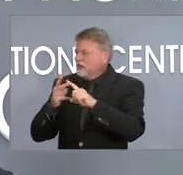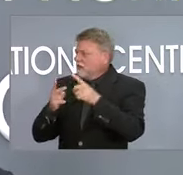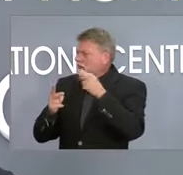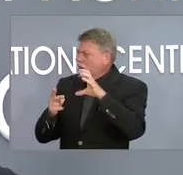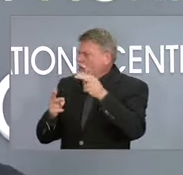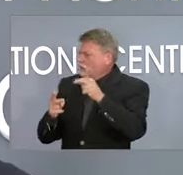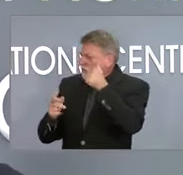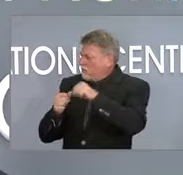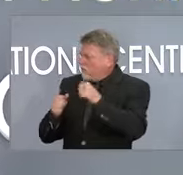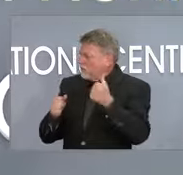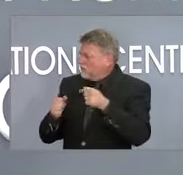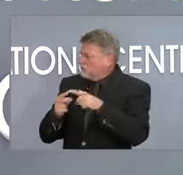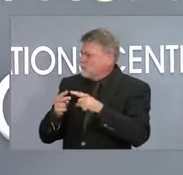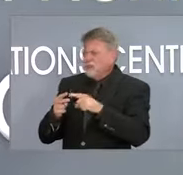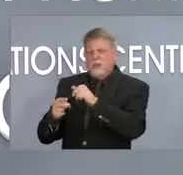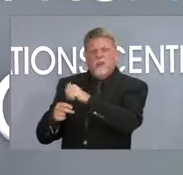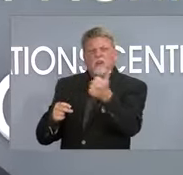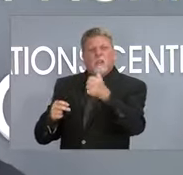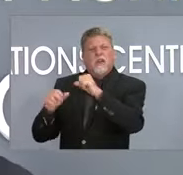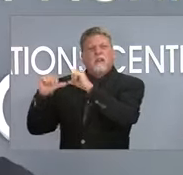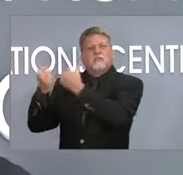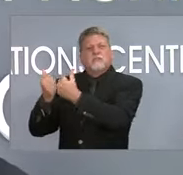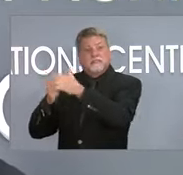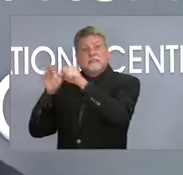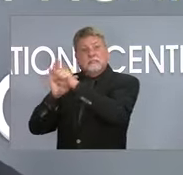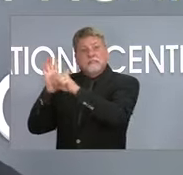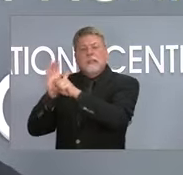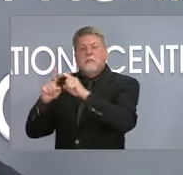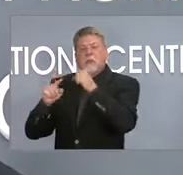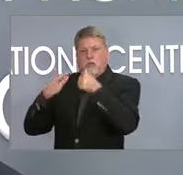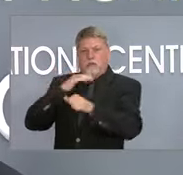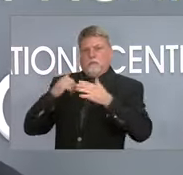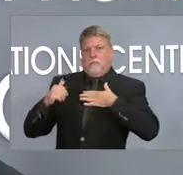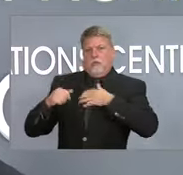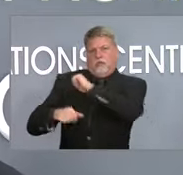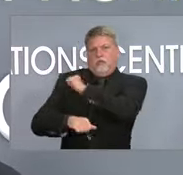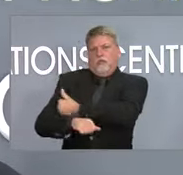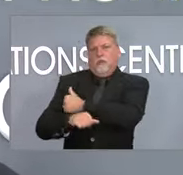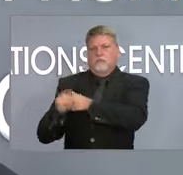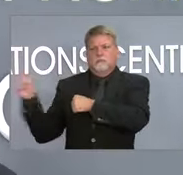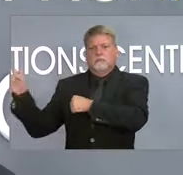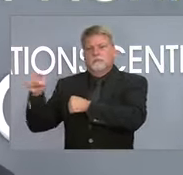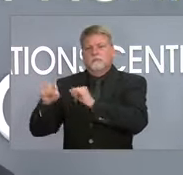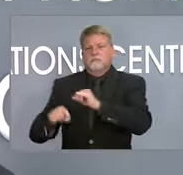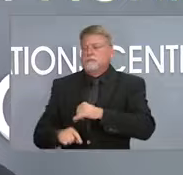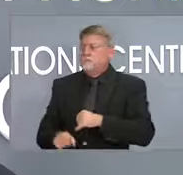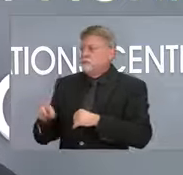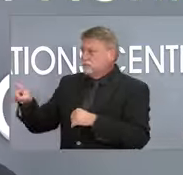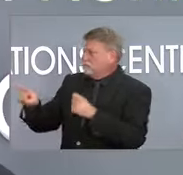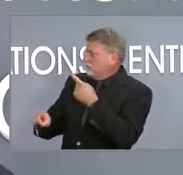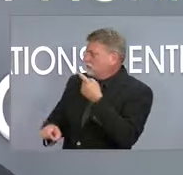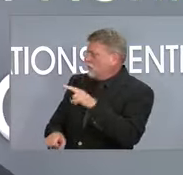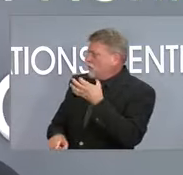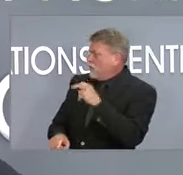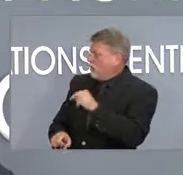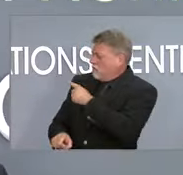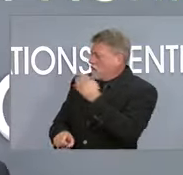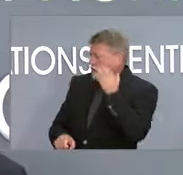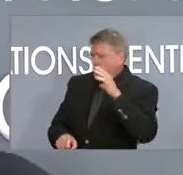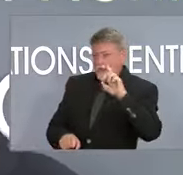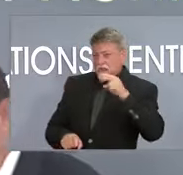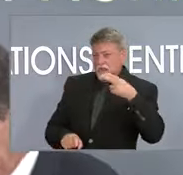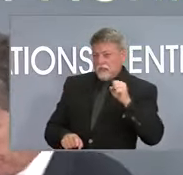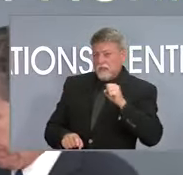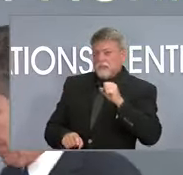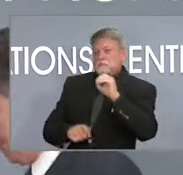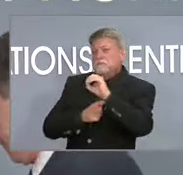remember there, there are a couple of more, but we can, we can get those to you. Okay. And Dr Cohen, do you know the DHS vaccination rate